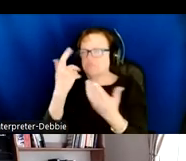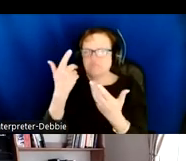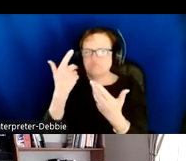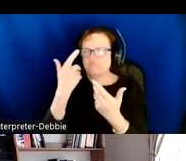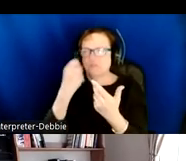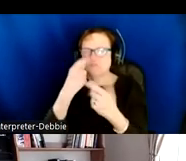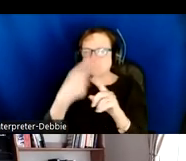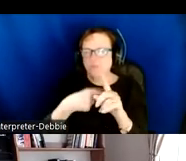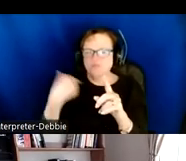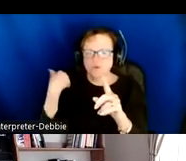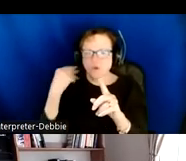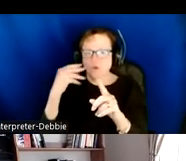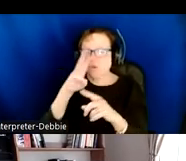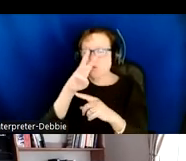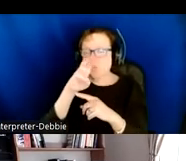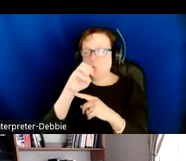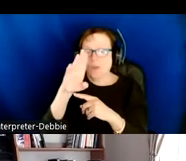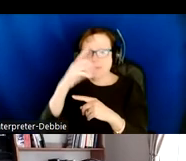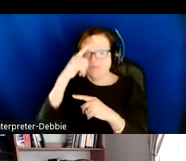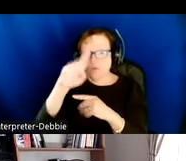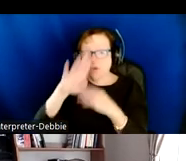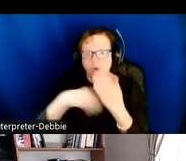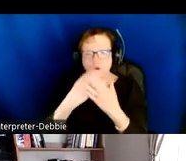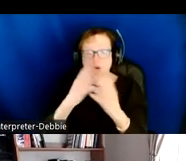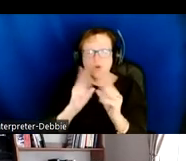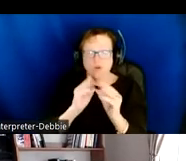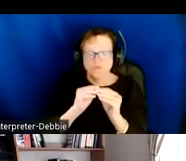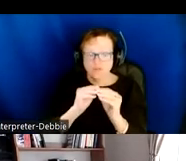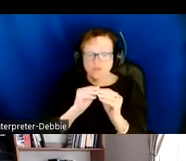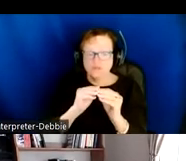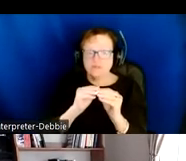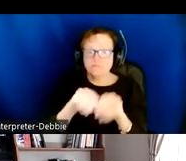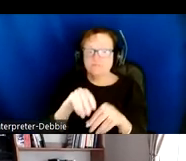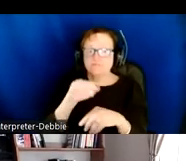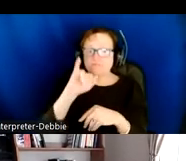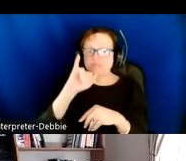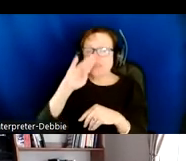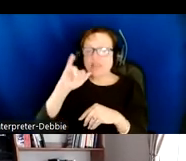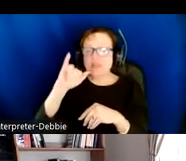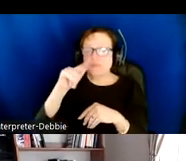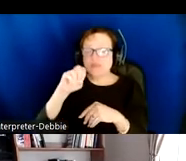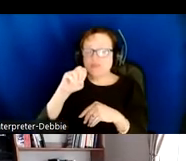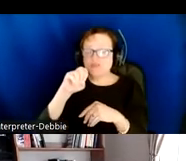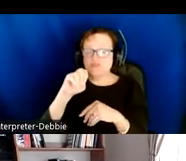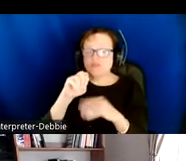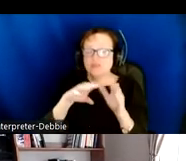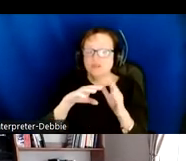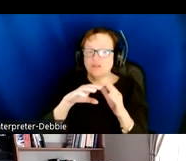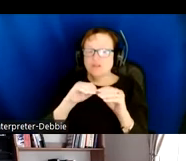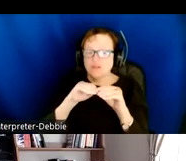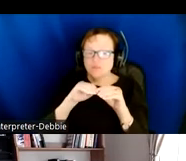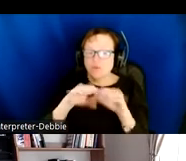Web for All conference. It's titled Image, a Deployment Framework for Creating Multimodal Experiences of Web Graphics.